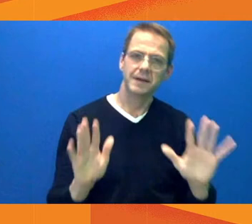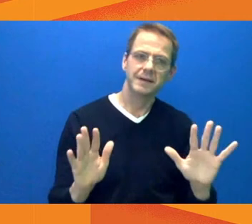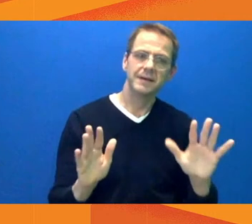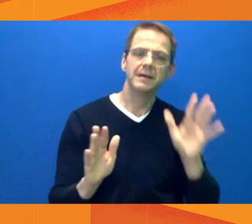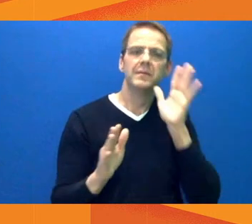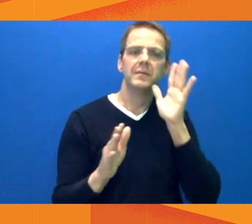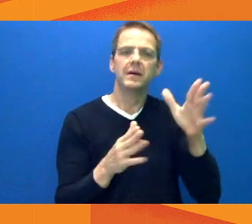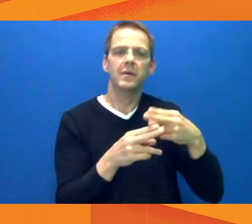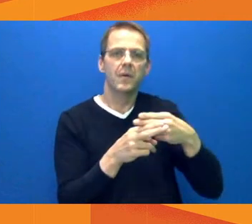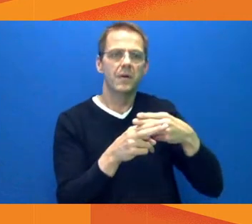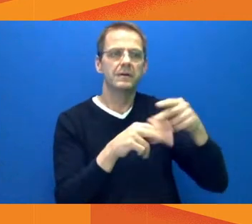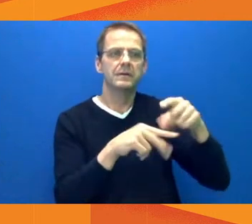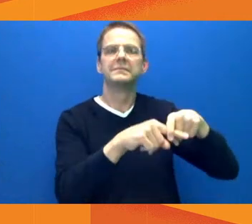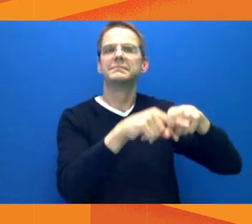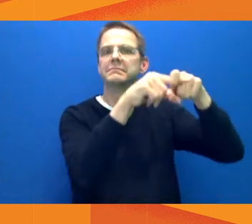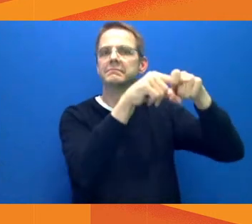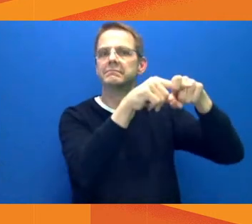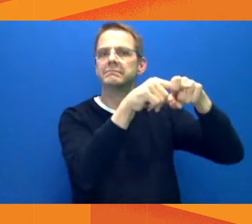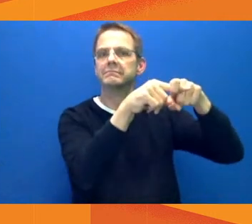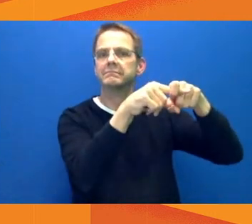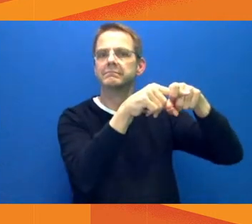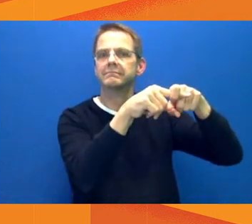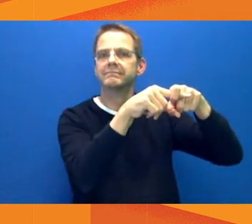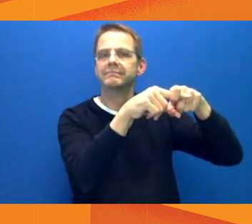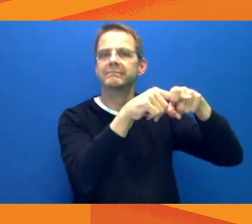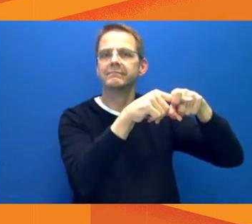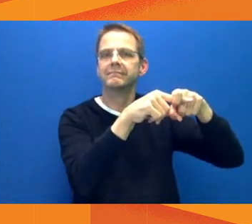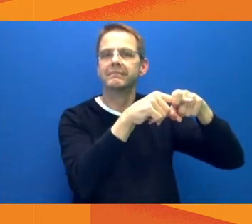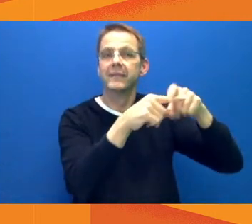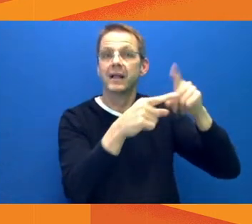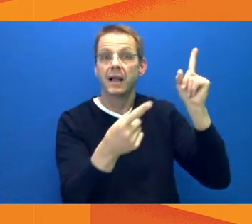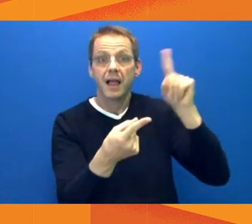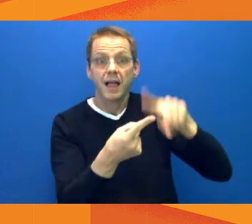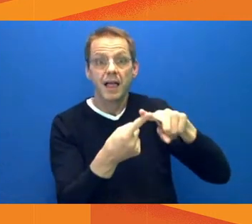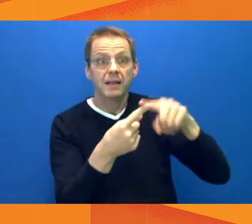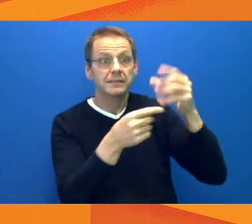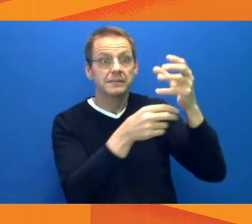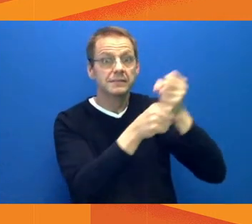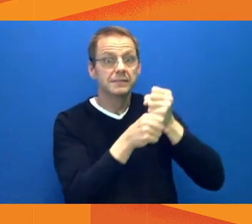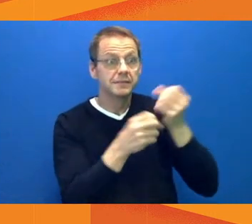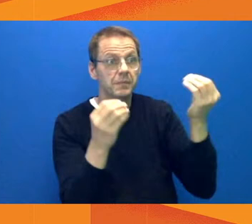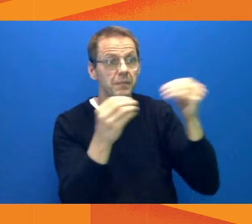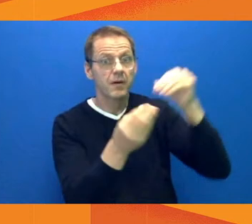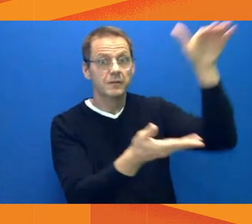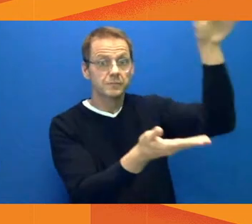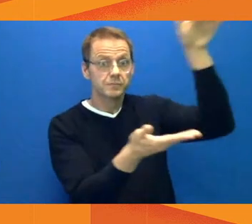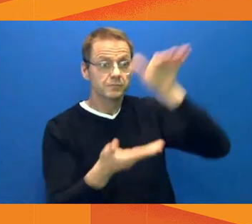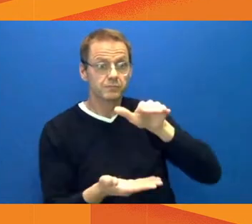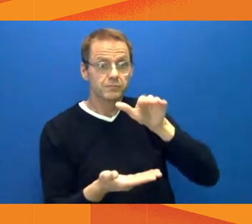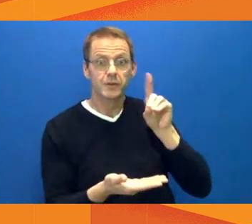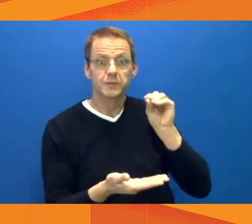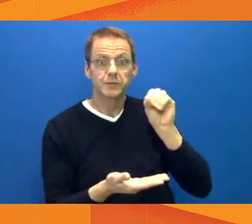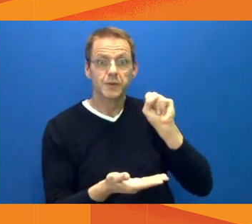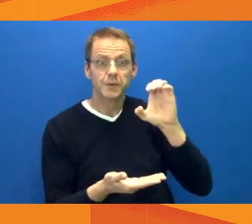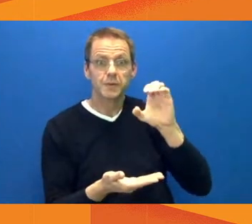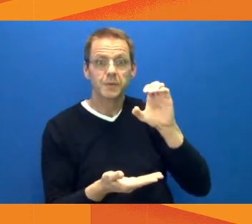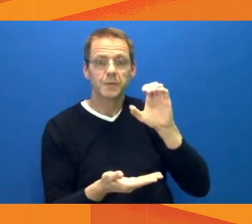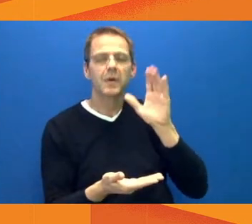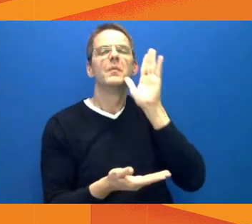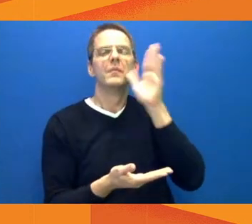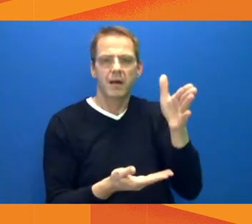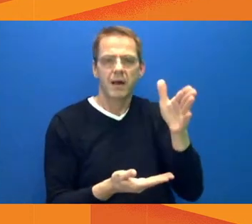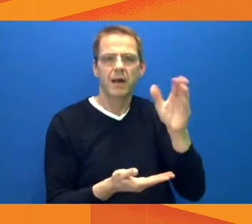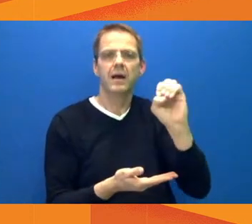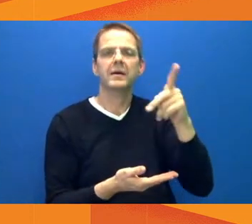the use of the Expo Centre. And I don't have the specific dates yet. And I would just encourage people to go by the bookings that they can get for the Expo Centre. I